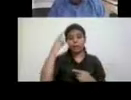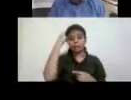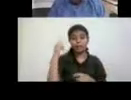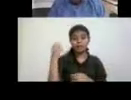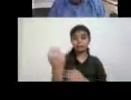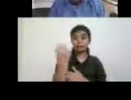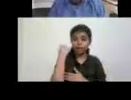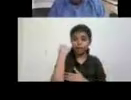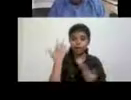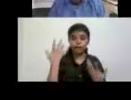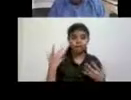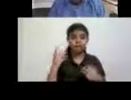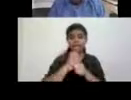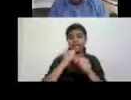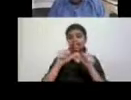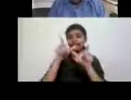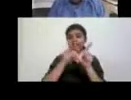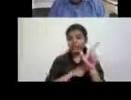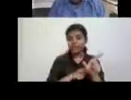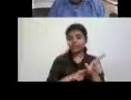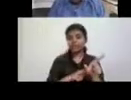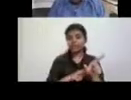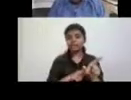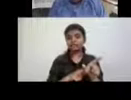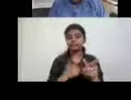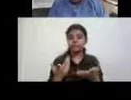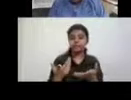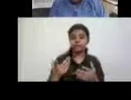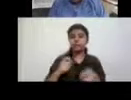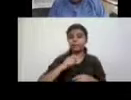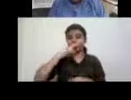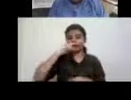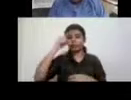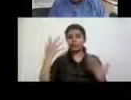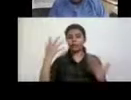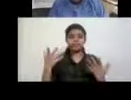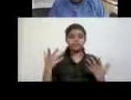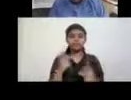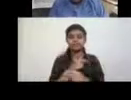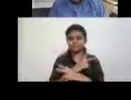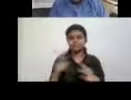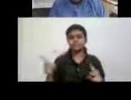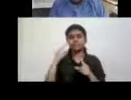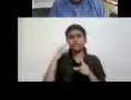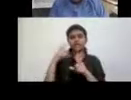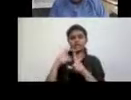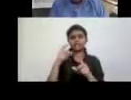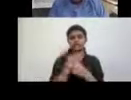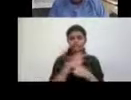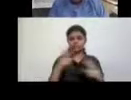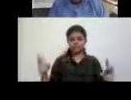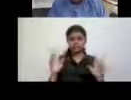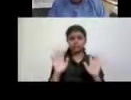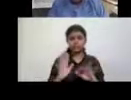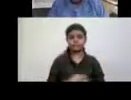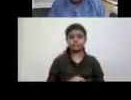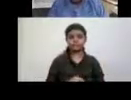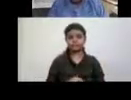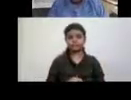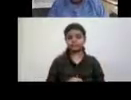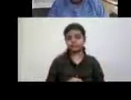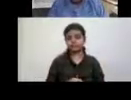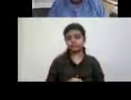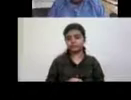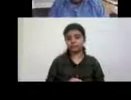uh, gay pride, uh, notion that there, that this was an identity and that this was an identity that, um,